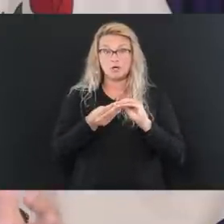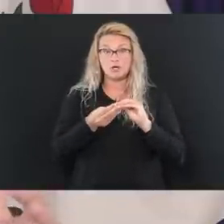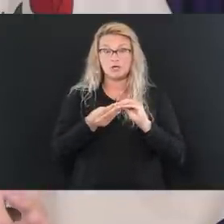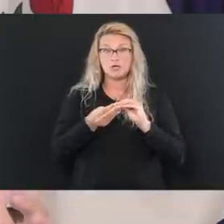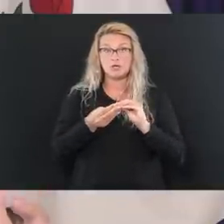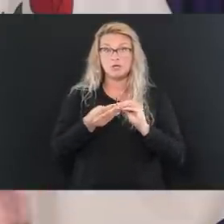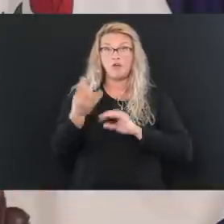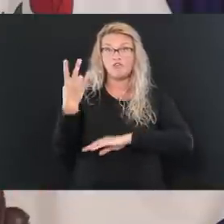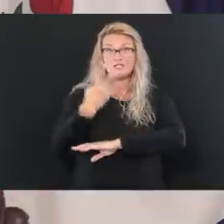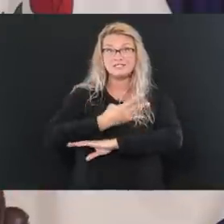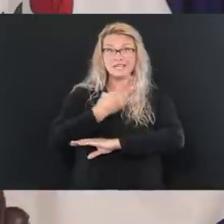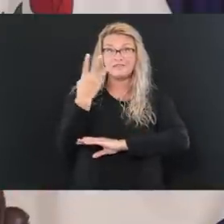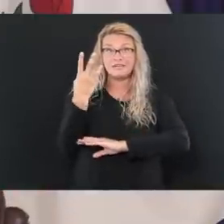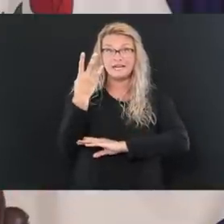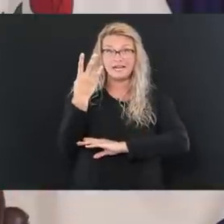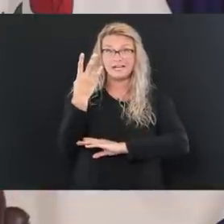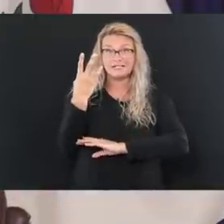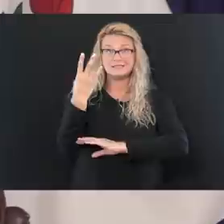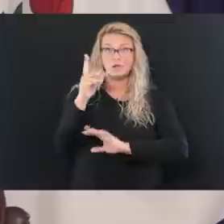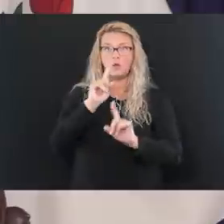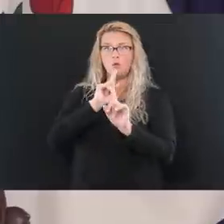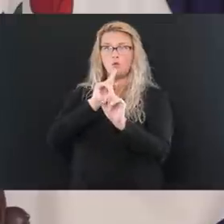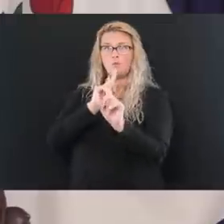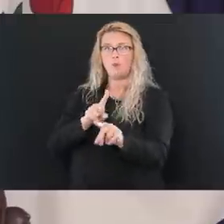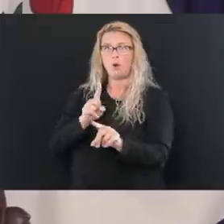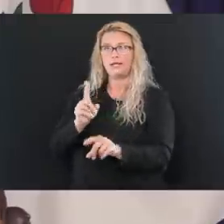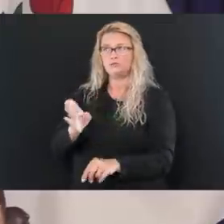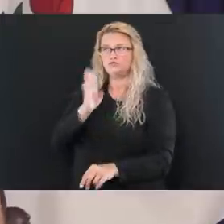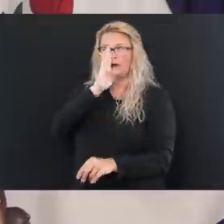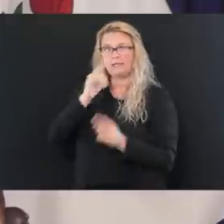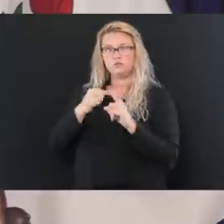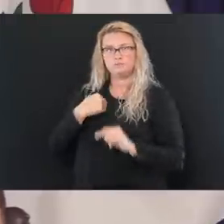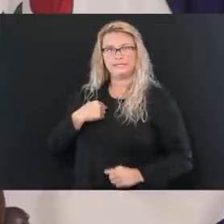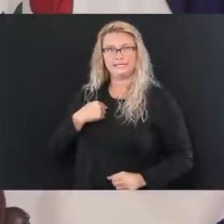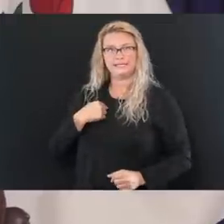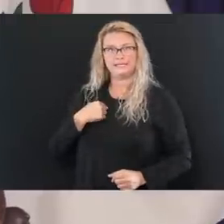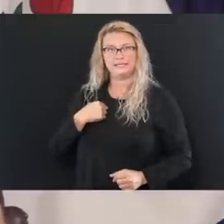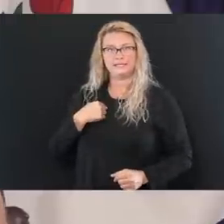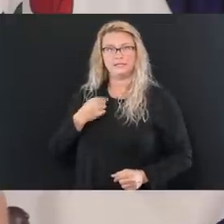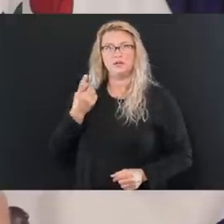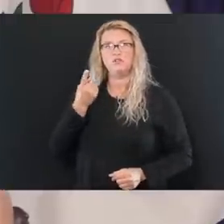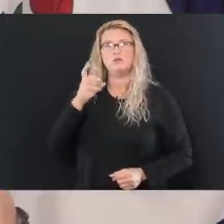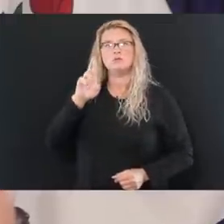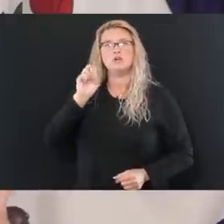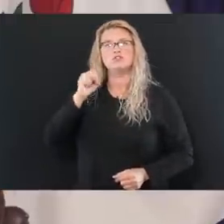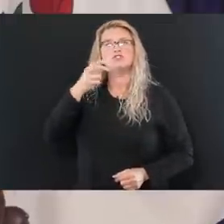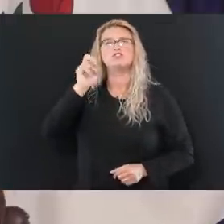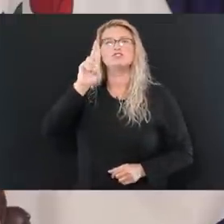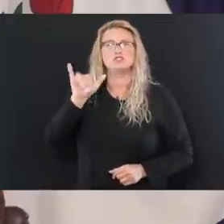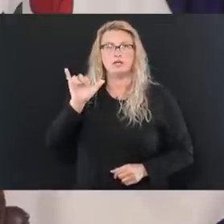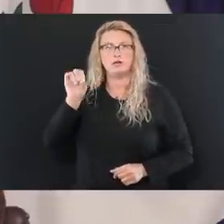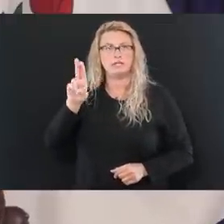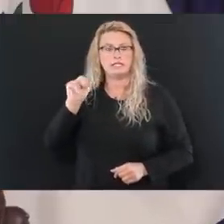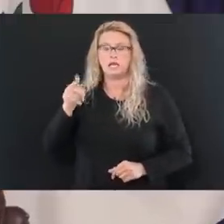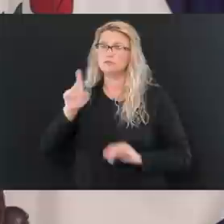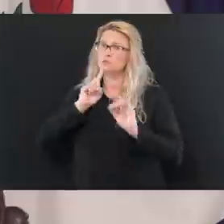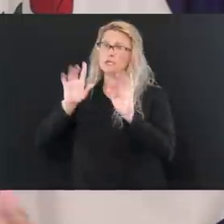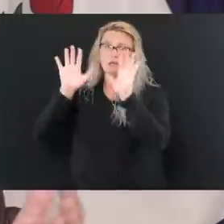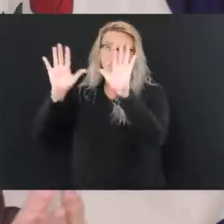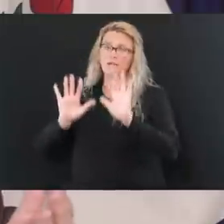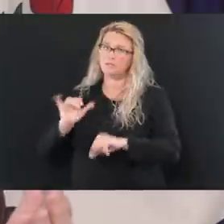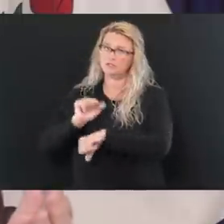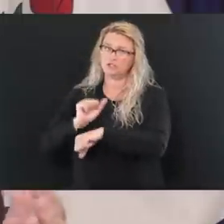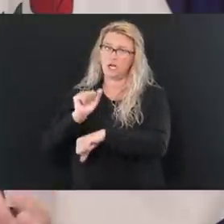last seven days is reported directly to me from, you know, Dr. Sherry Young, who's doing a fabulous job. I mean, there's